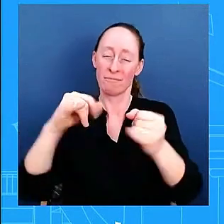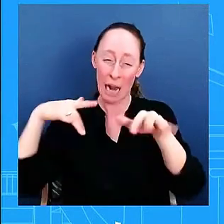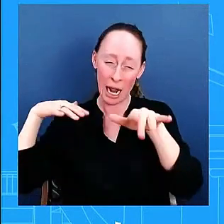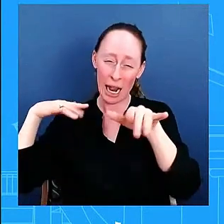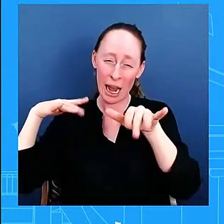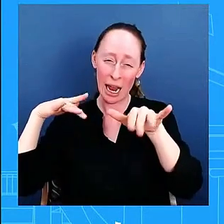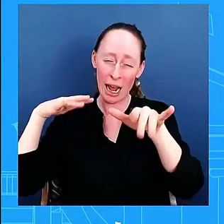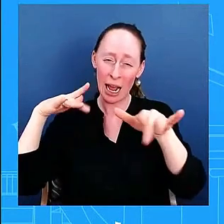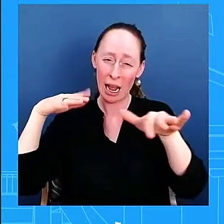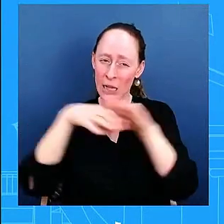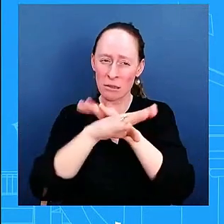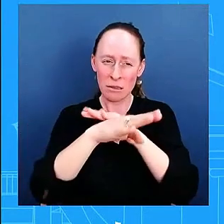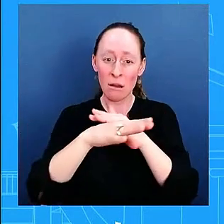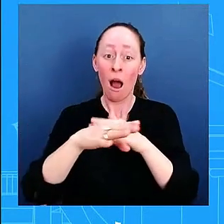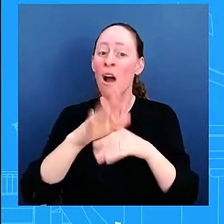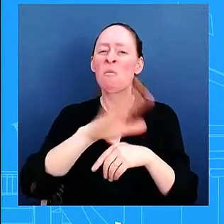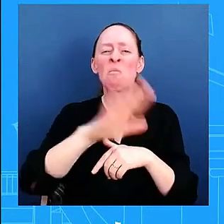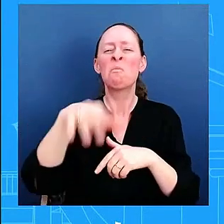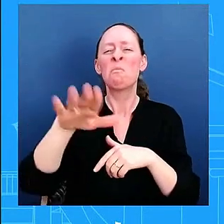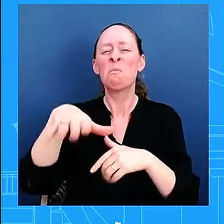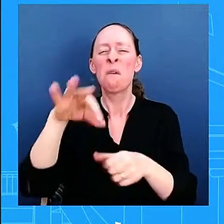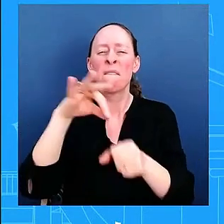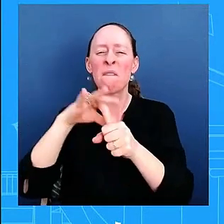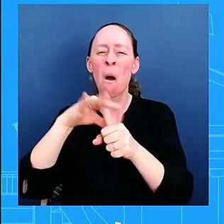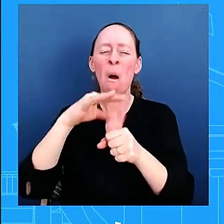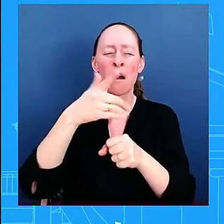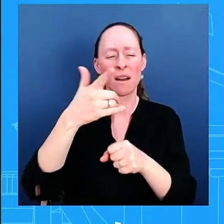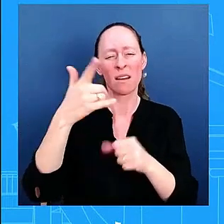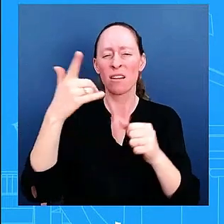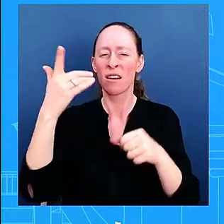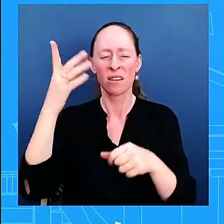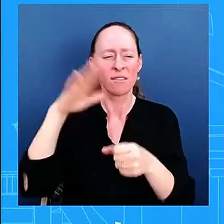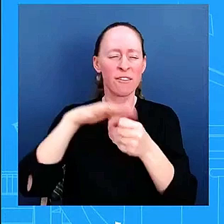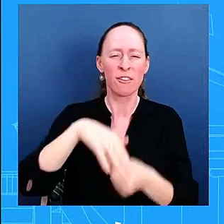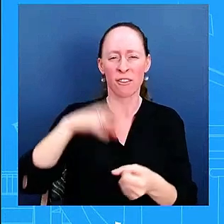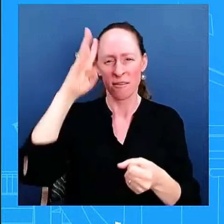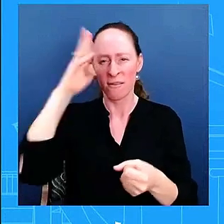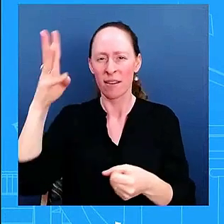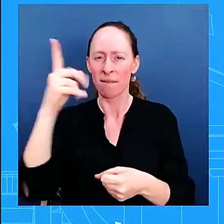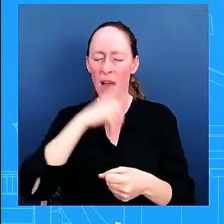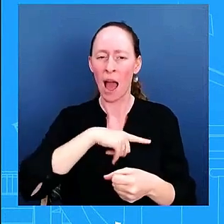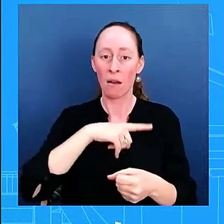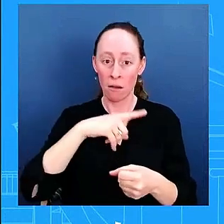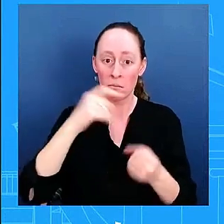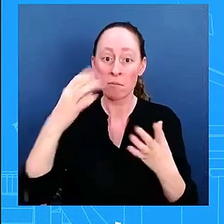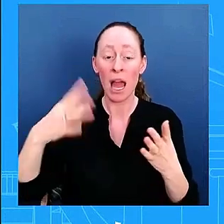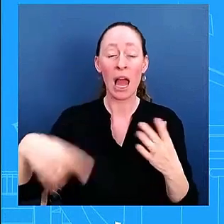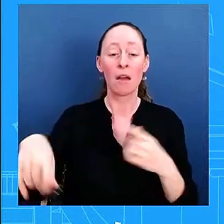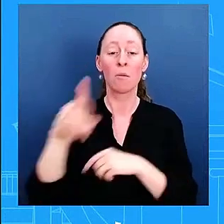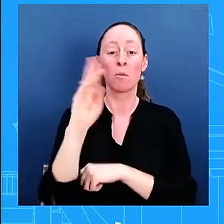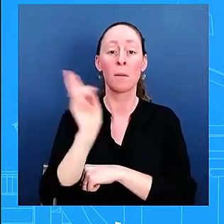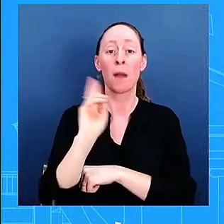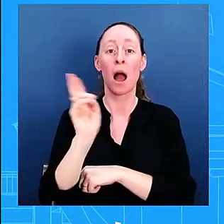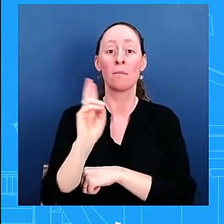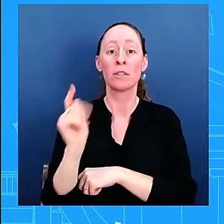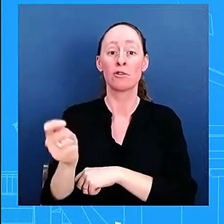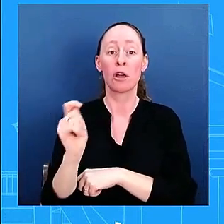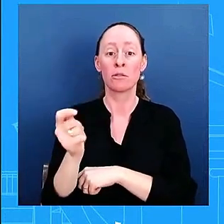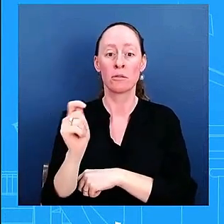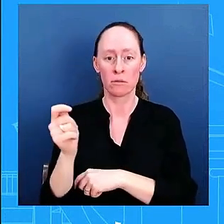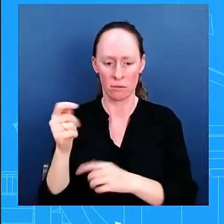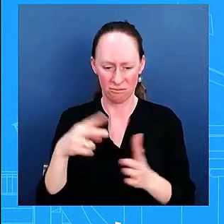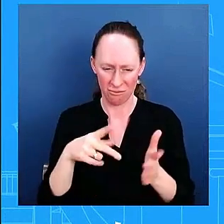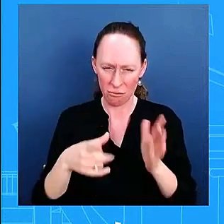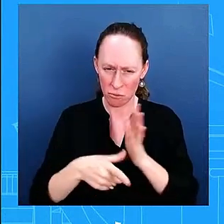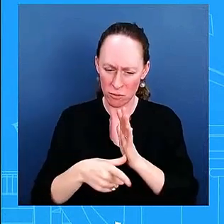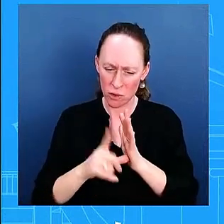elections while meanwhile dozens of republican judges were able to say hey yeah no this was a free and fair